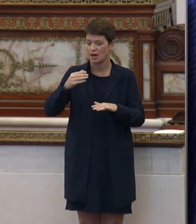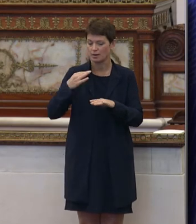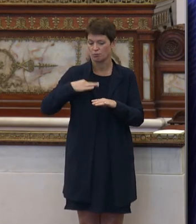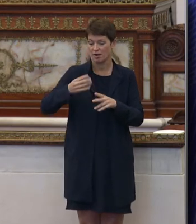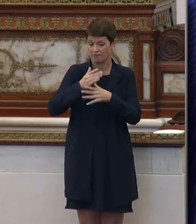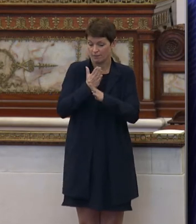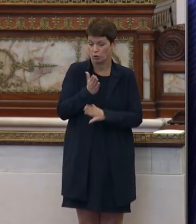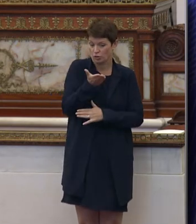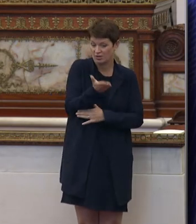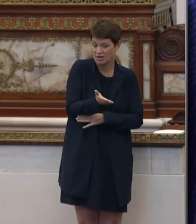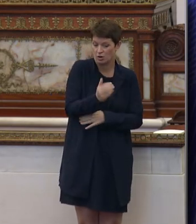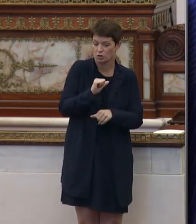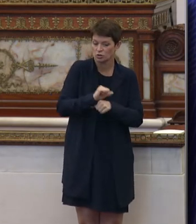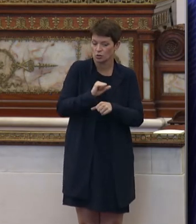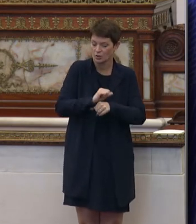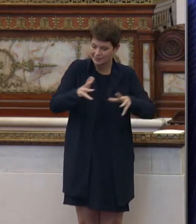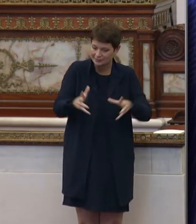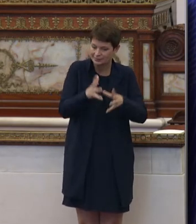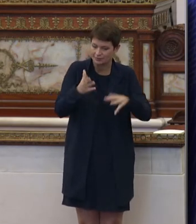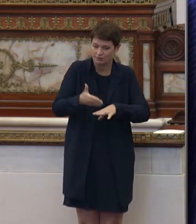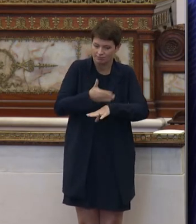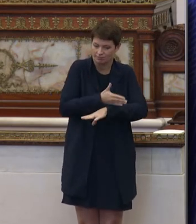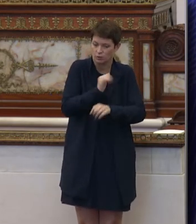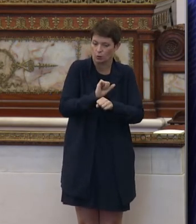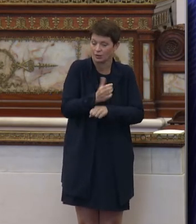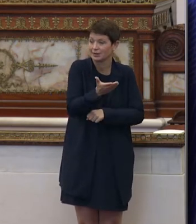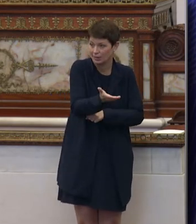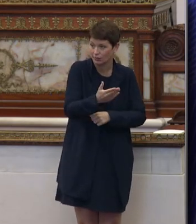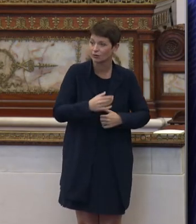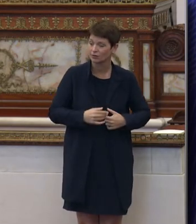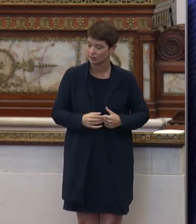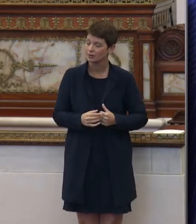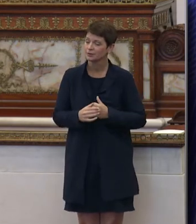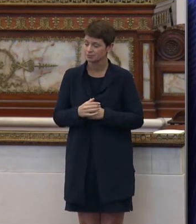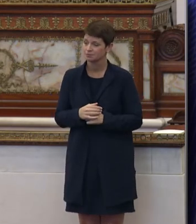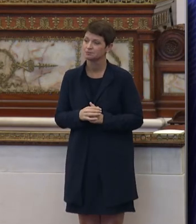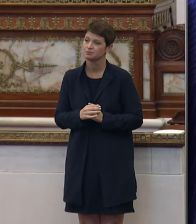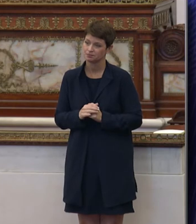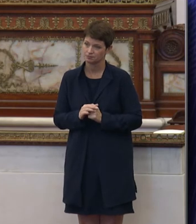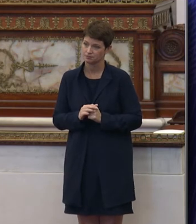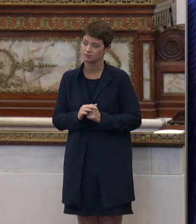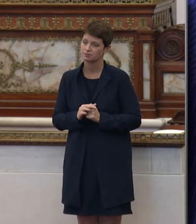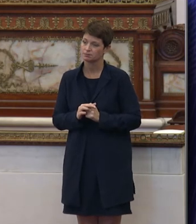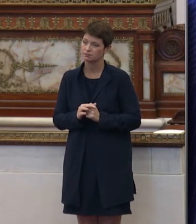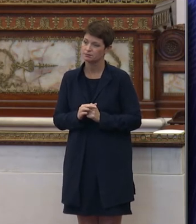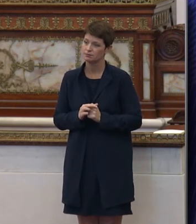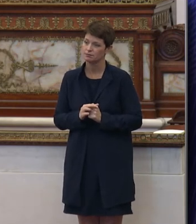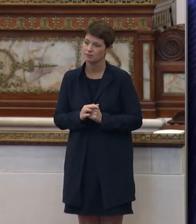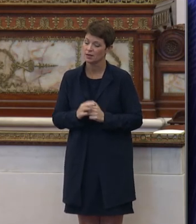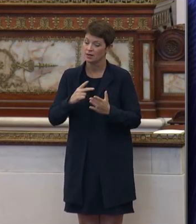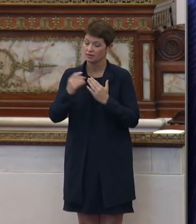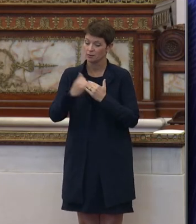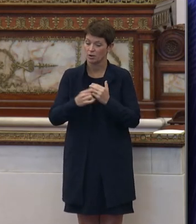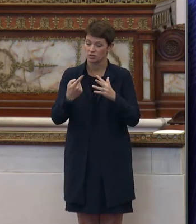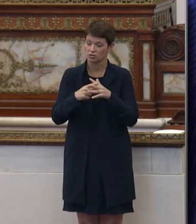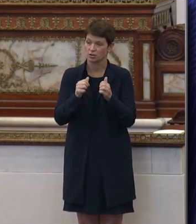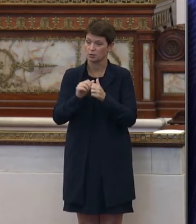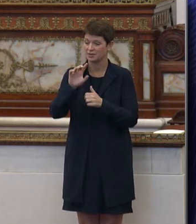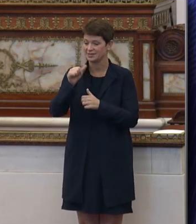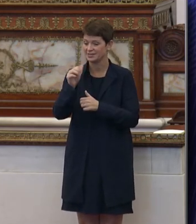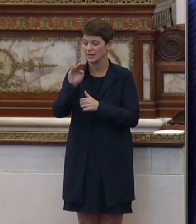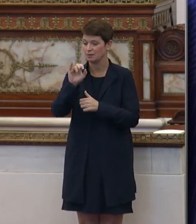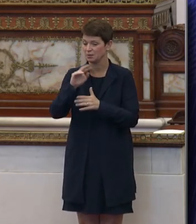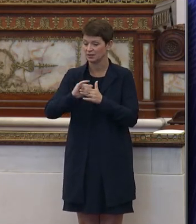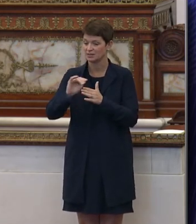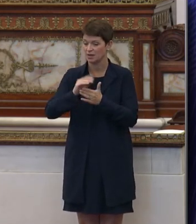there that's working on advancing the work on that site. And that project started with a $10 million